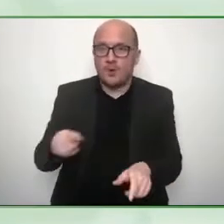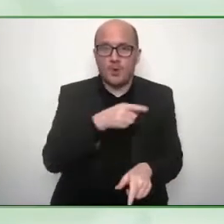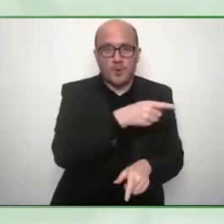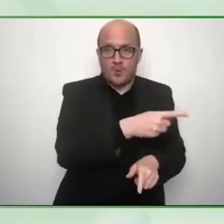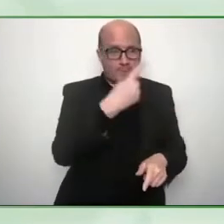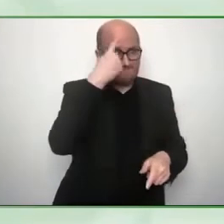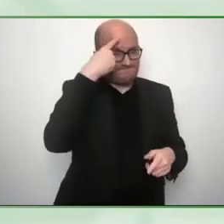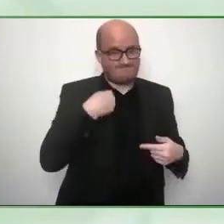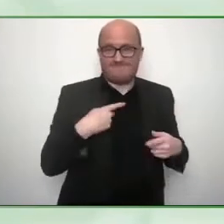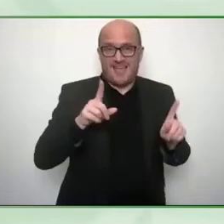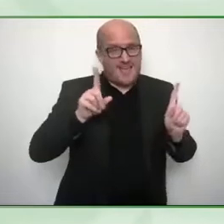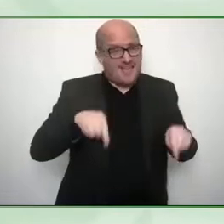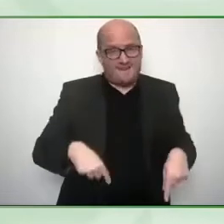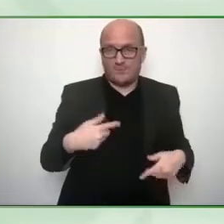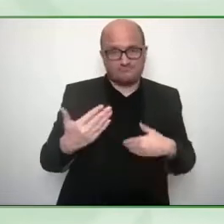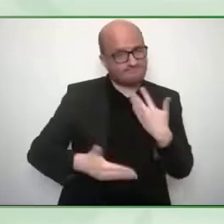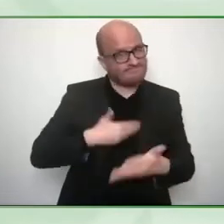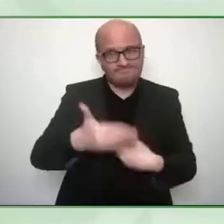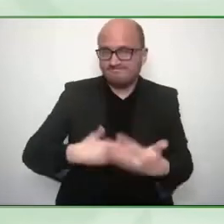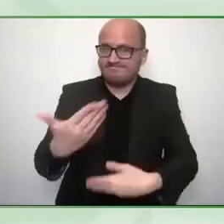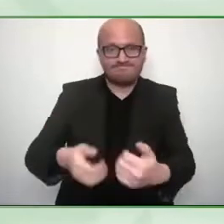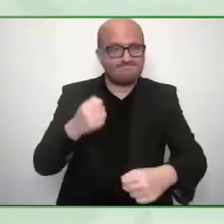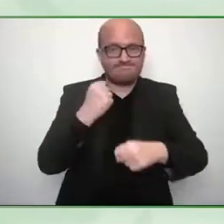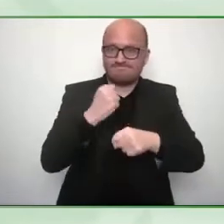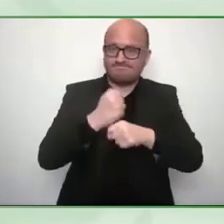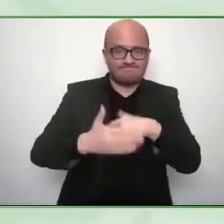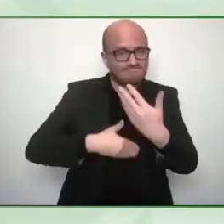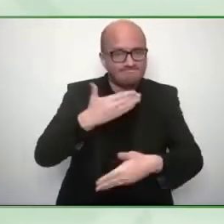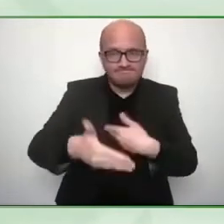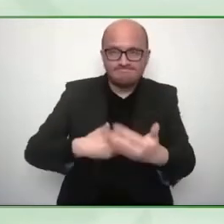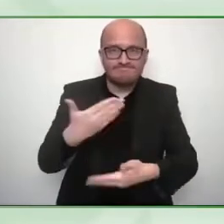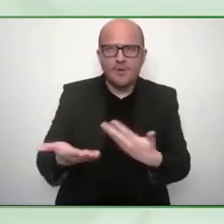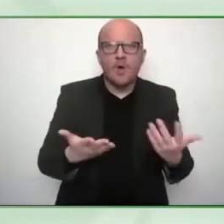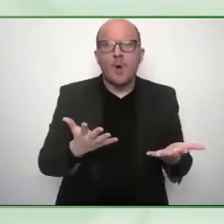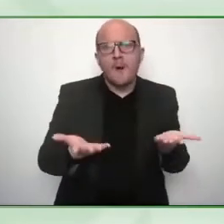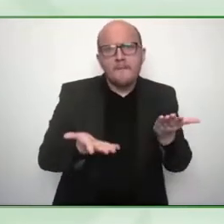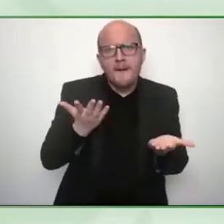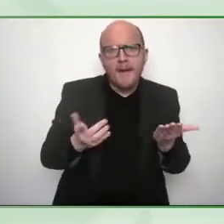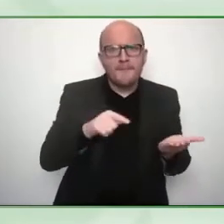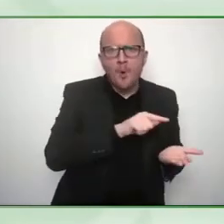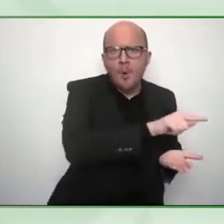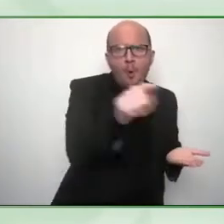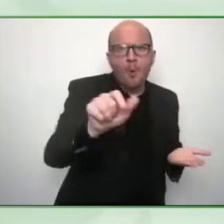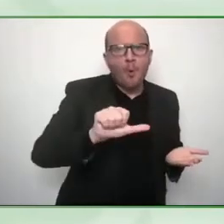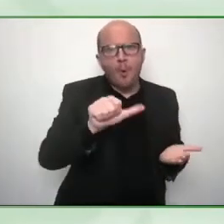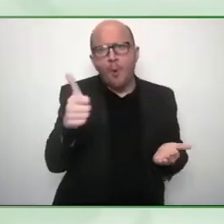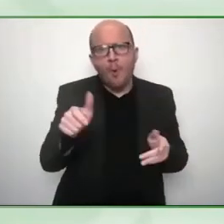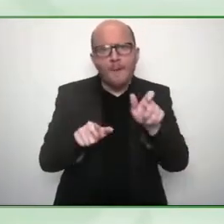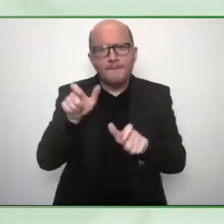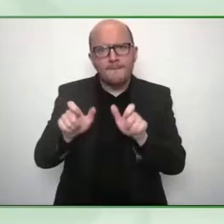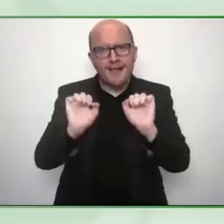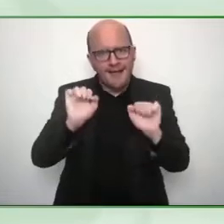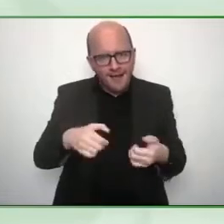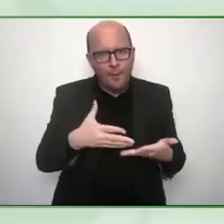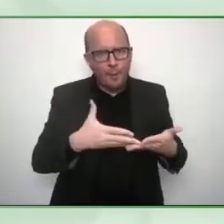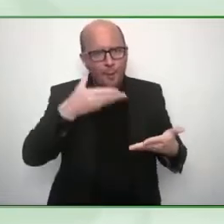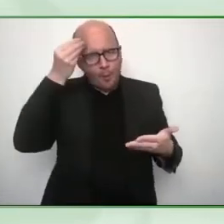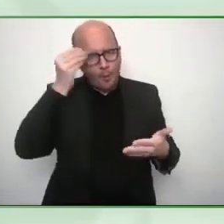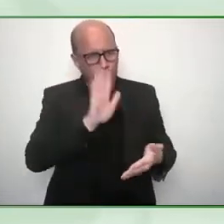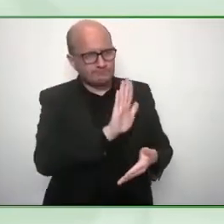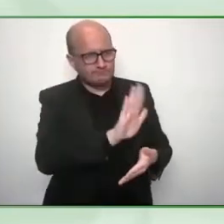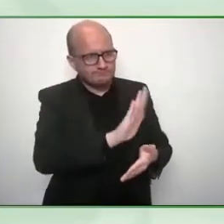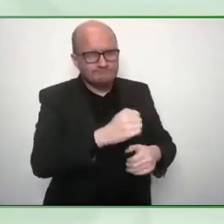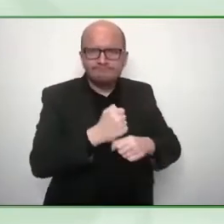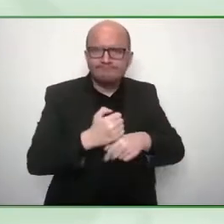of you've got to be fast-paced high you know rapidly deliverable you know is could we fairly say you know the the